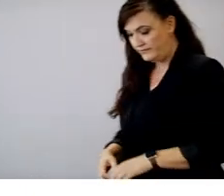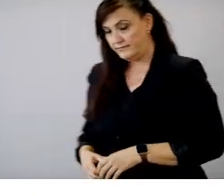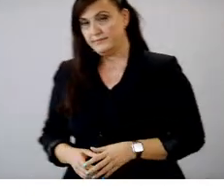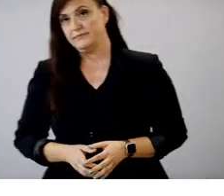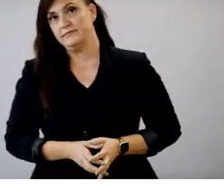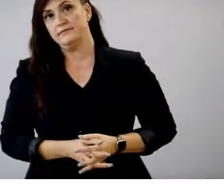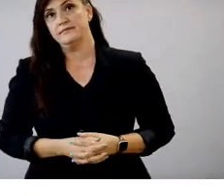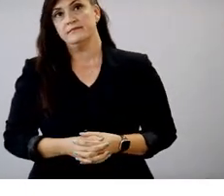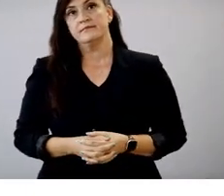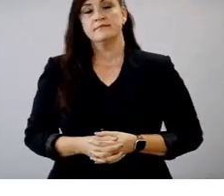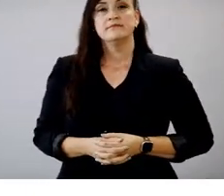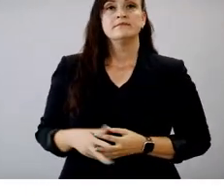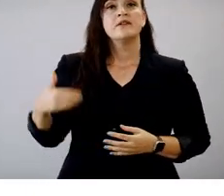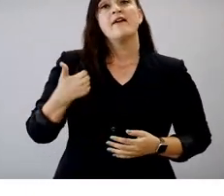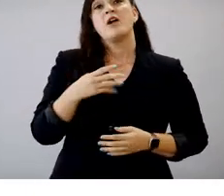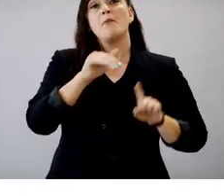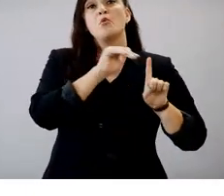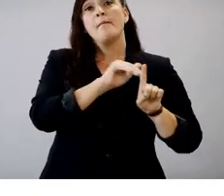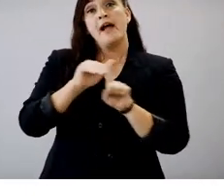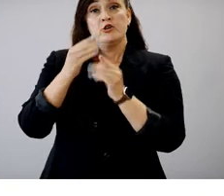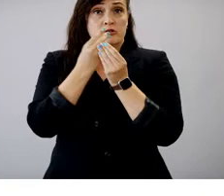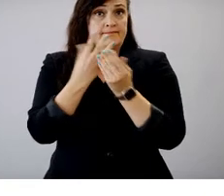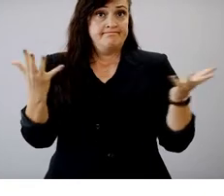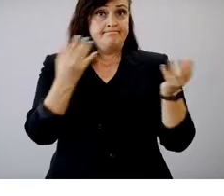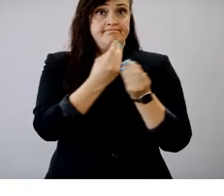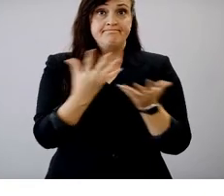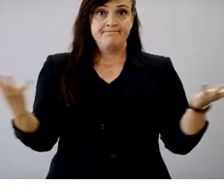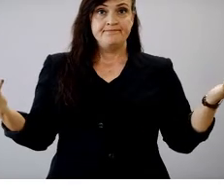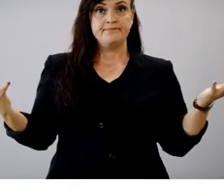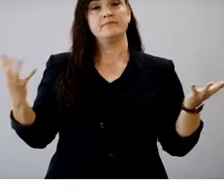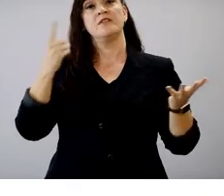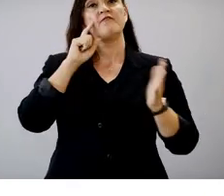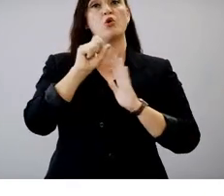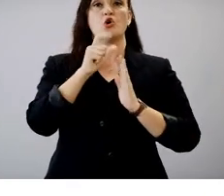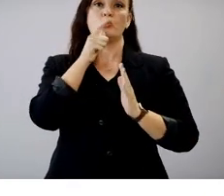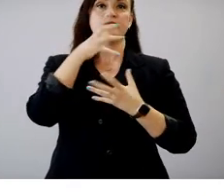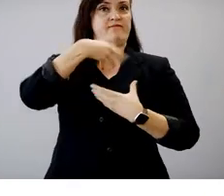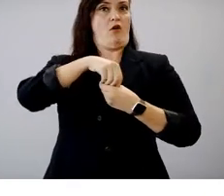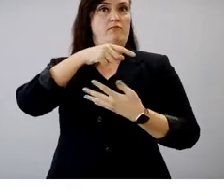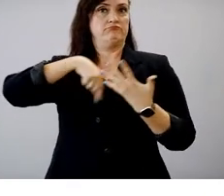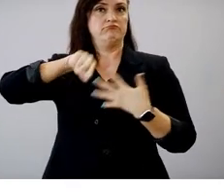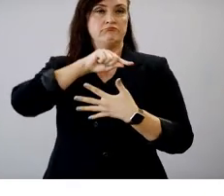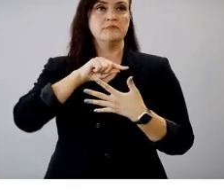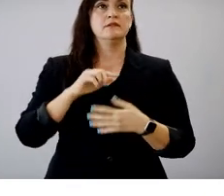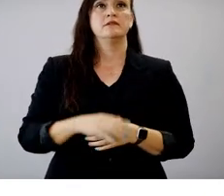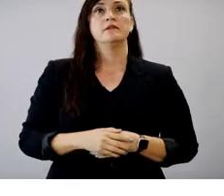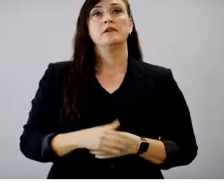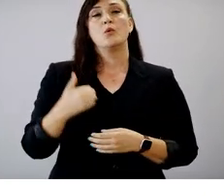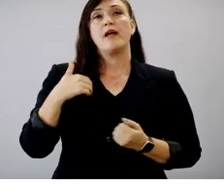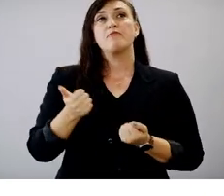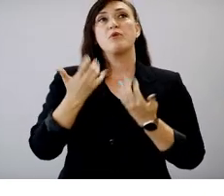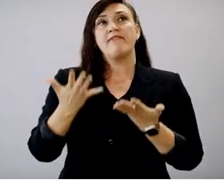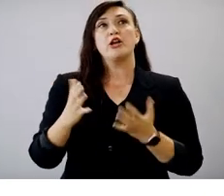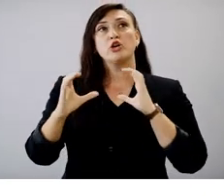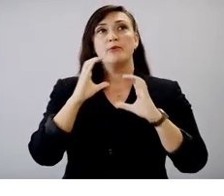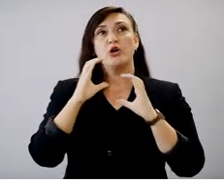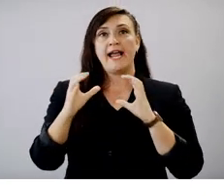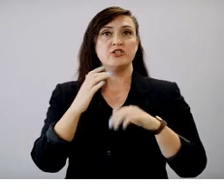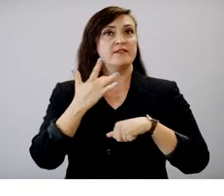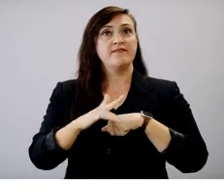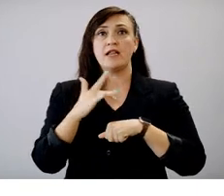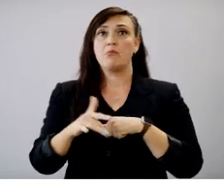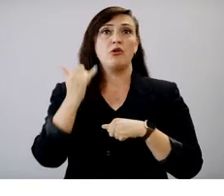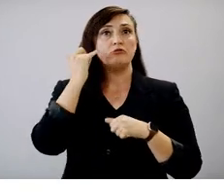We've got a couple of reminders to our stakeholders. We do have provider communications